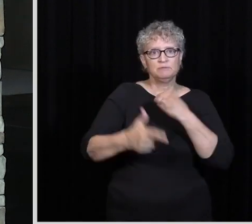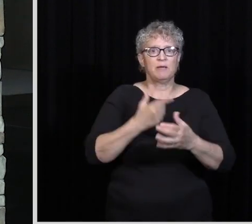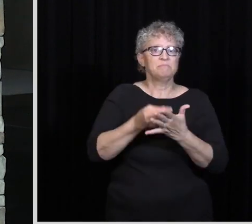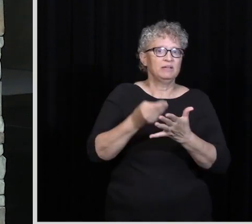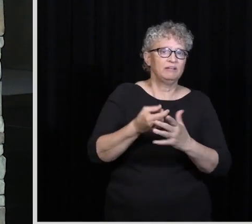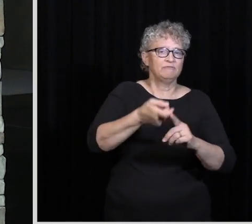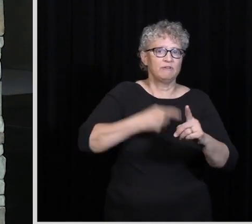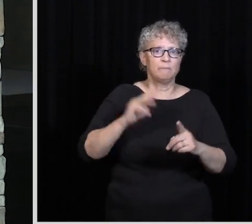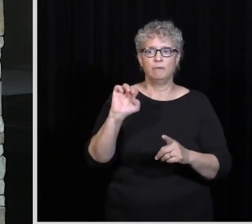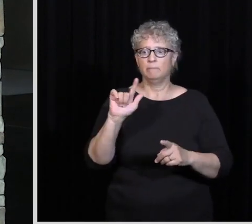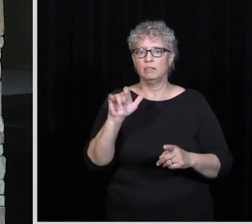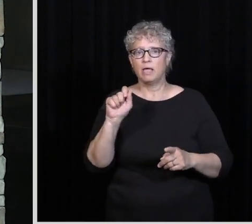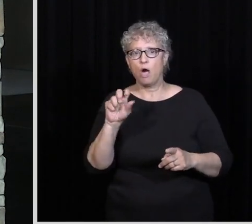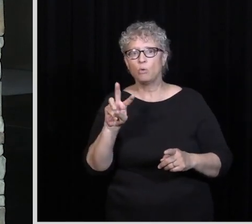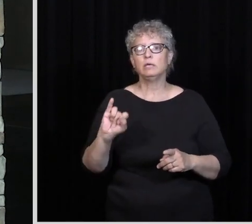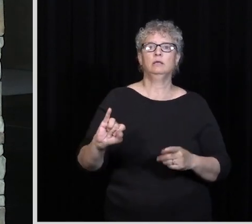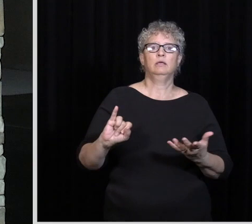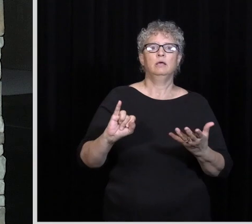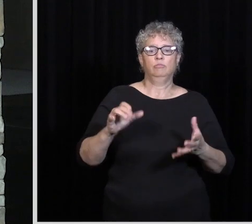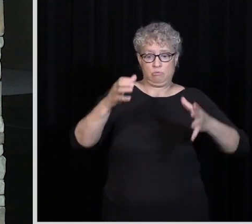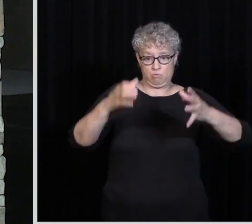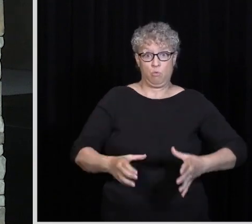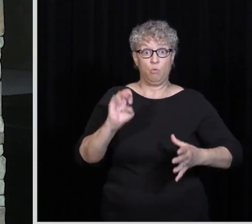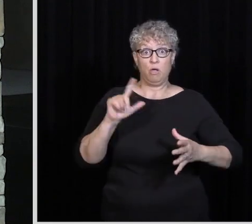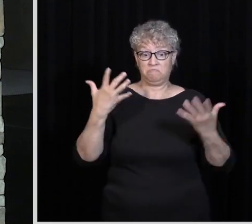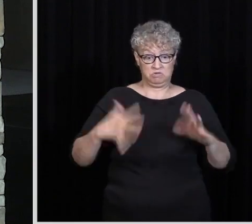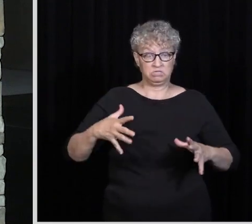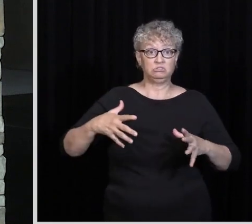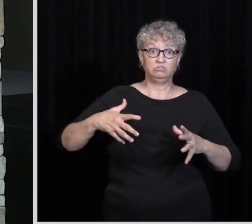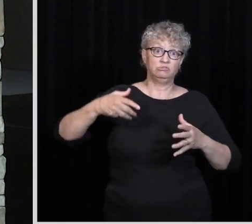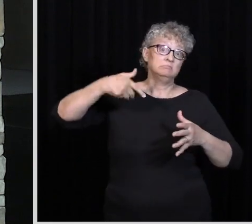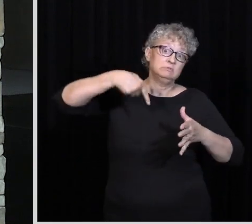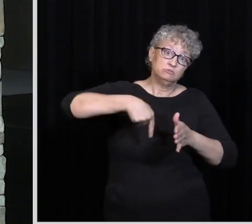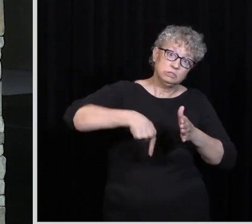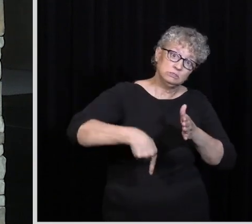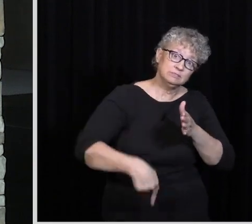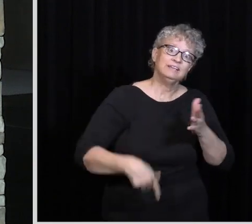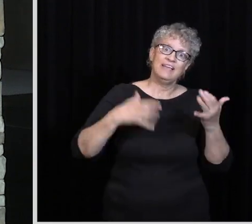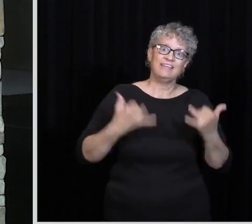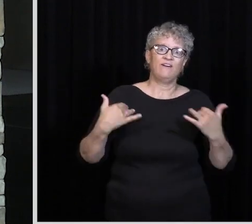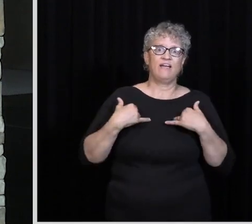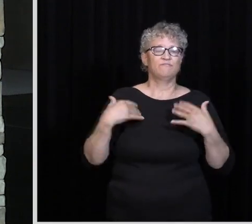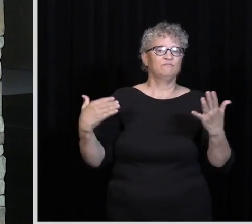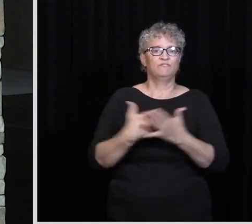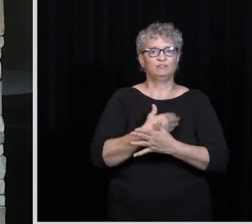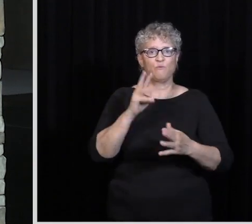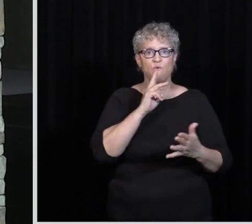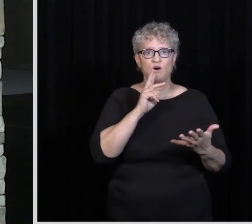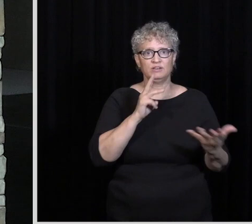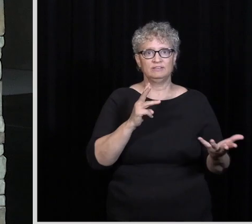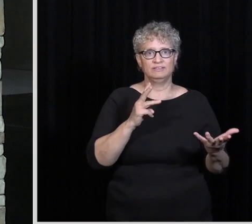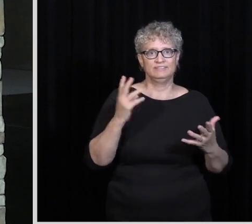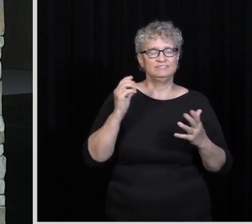that's exciting. The well that you guys are paying for has been dug, and so they're getting fresh water, which is just amazing. And with